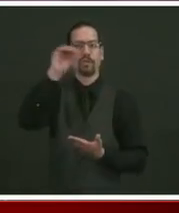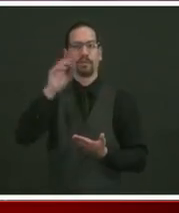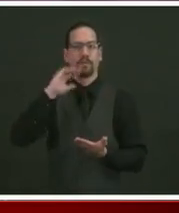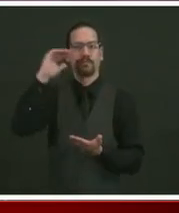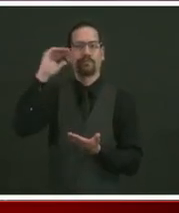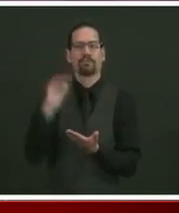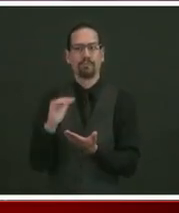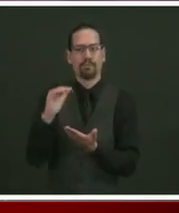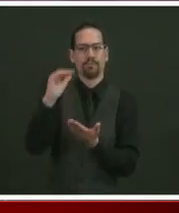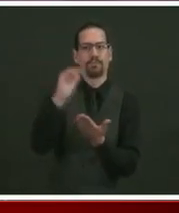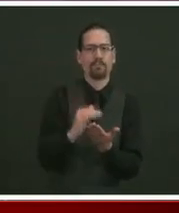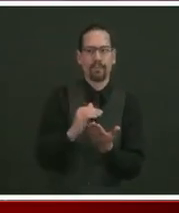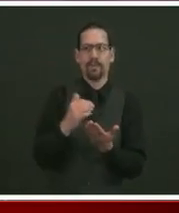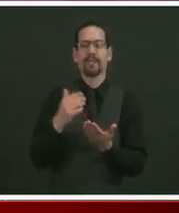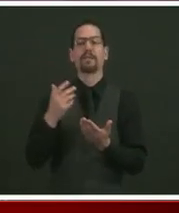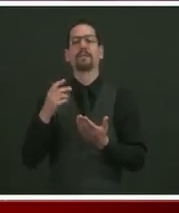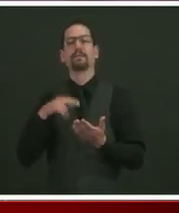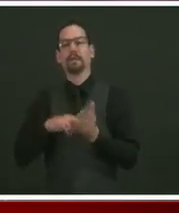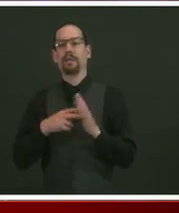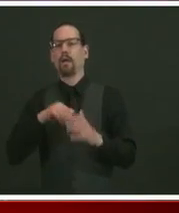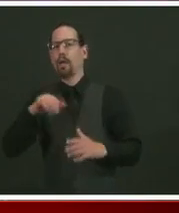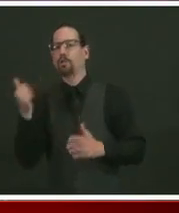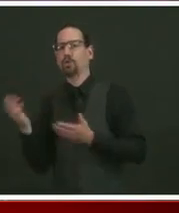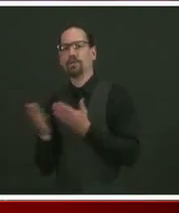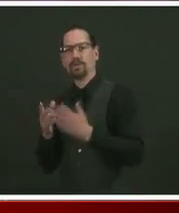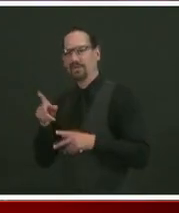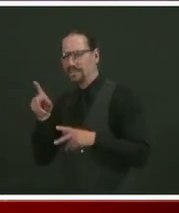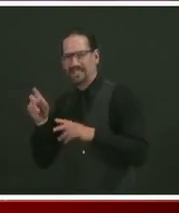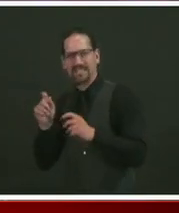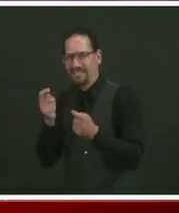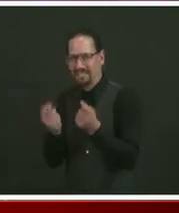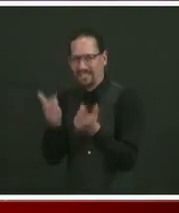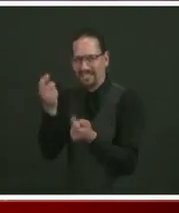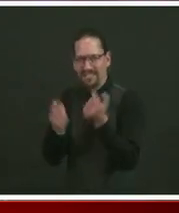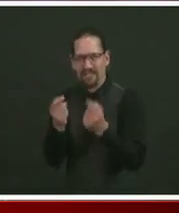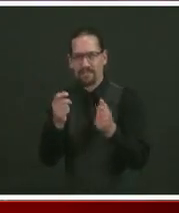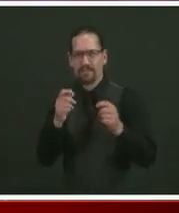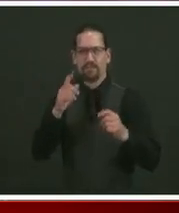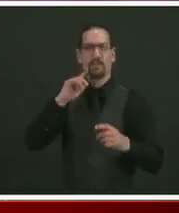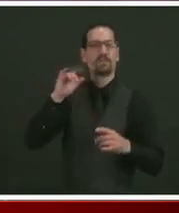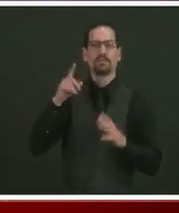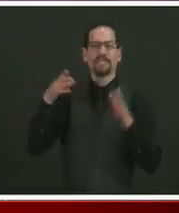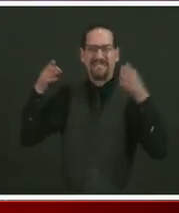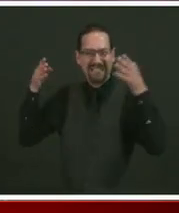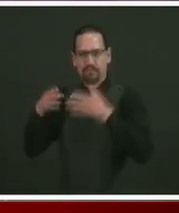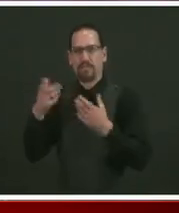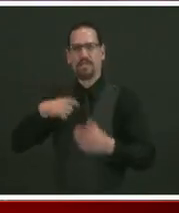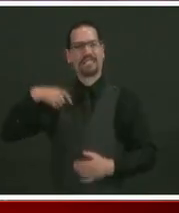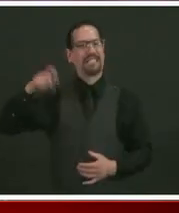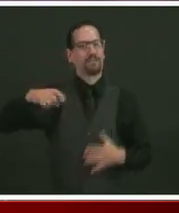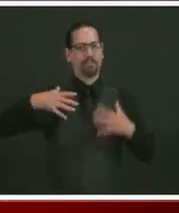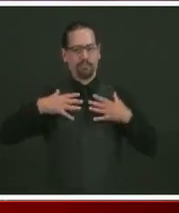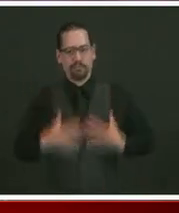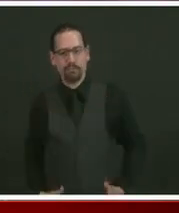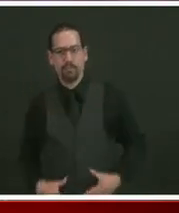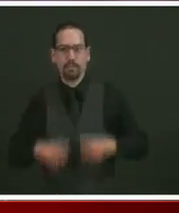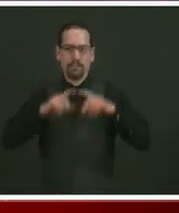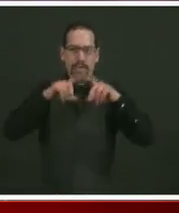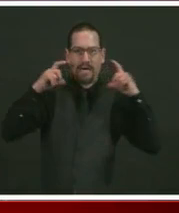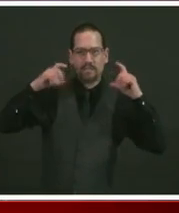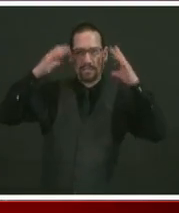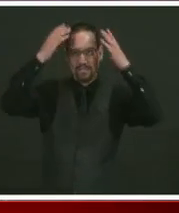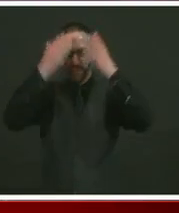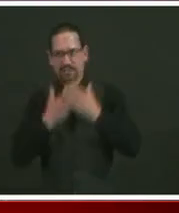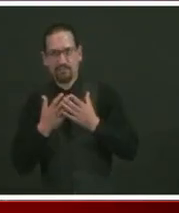costs were increasing. Costs for PPE, costs to meet the COVID crisis, costs for testing. So we need to be there for